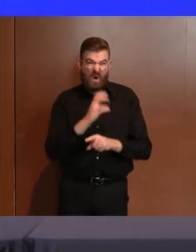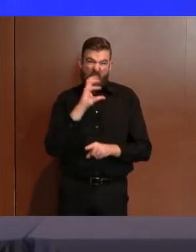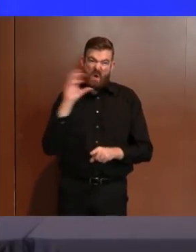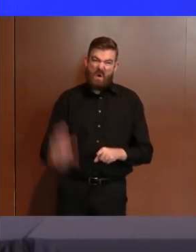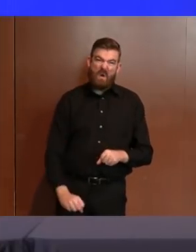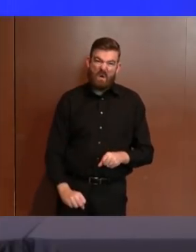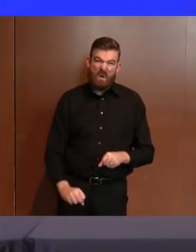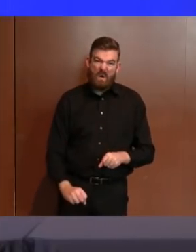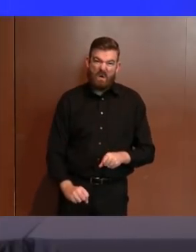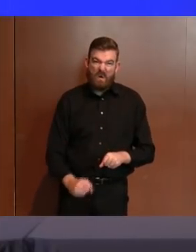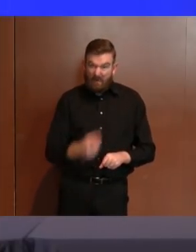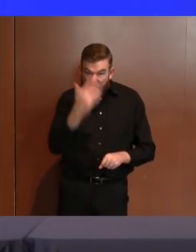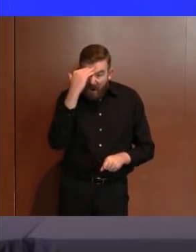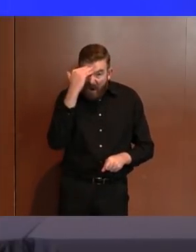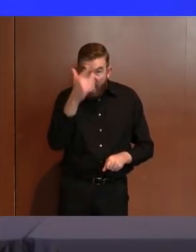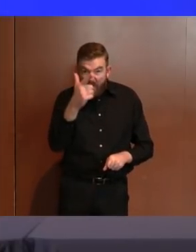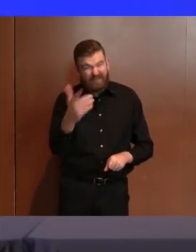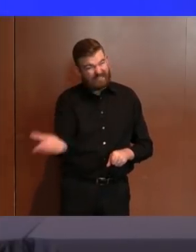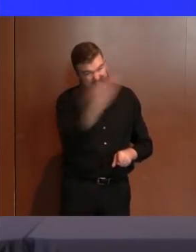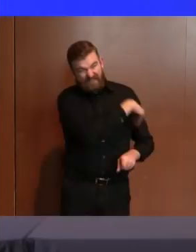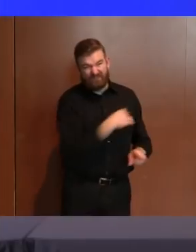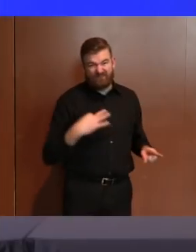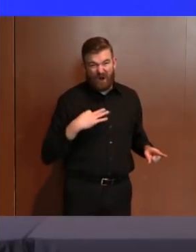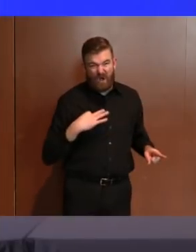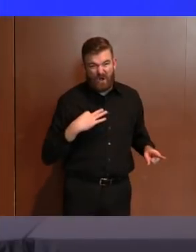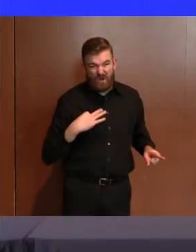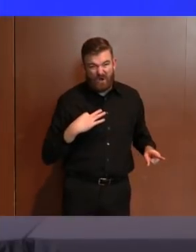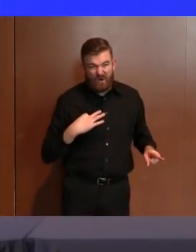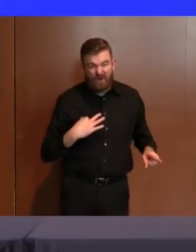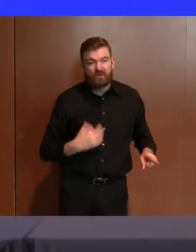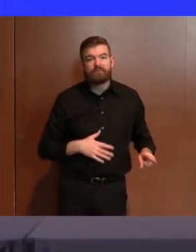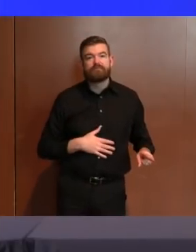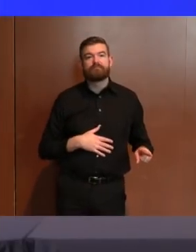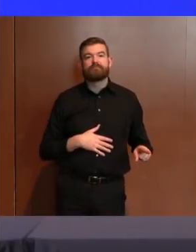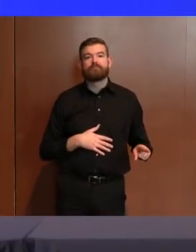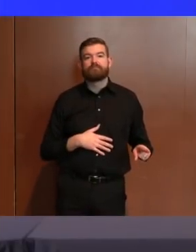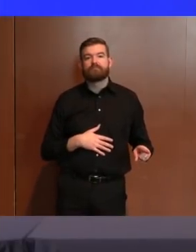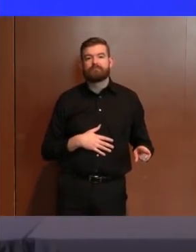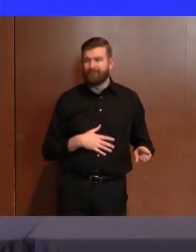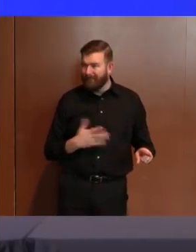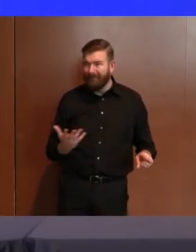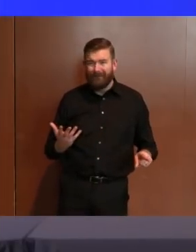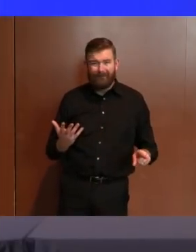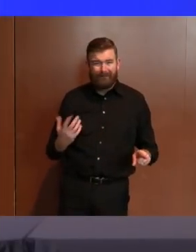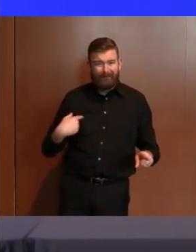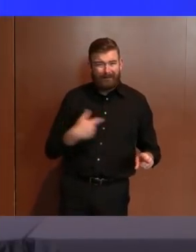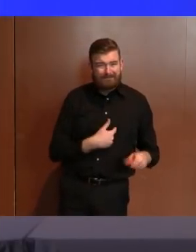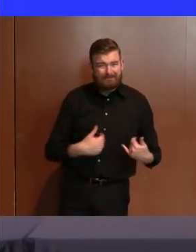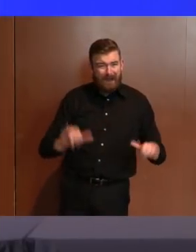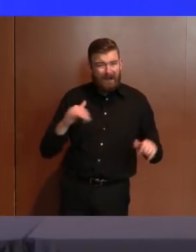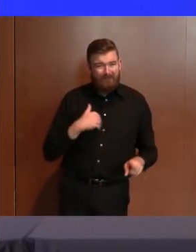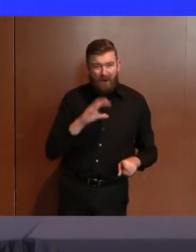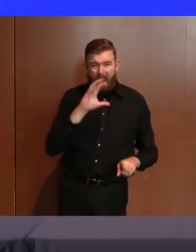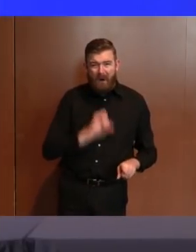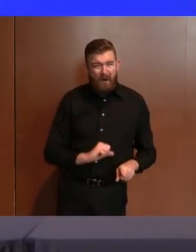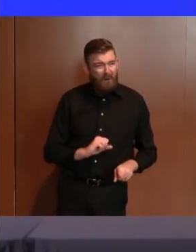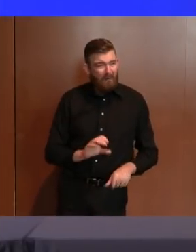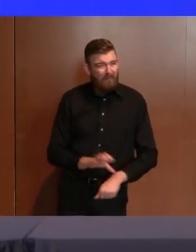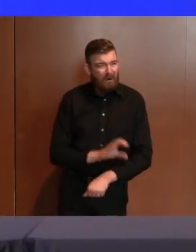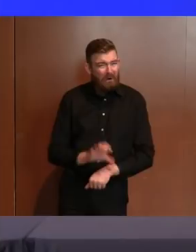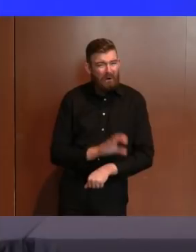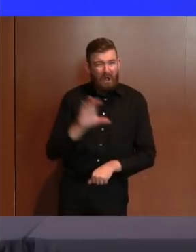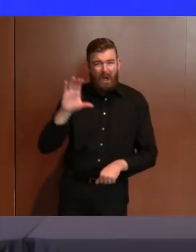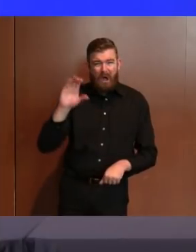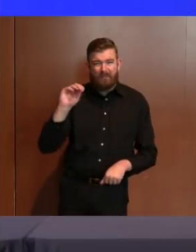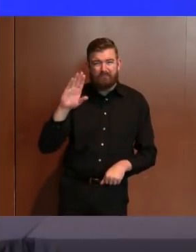postmortems and one of them on our list will be how the heck did we get here when we literally needed cobalt programmers. So thank you, Rob, and thanks to